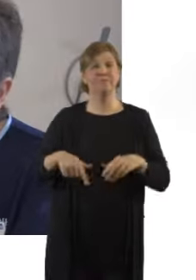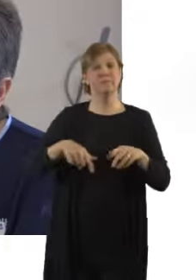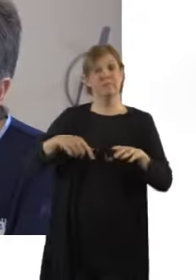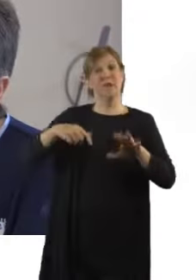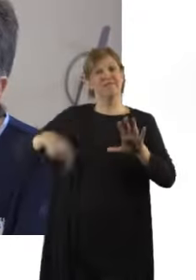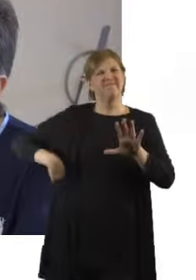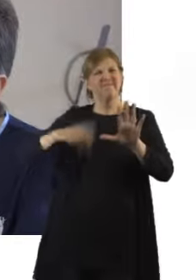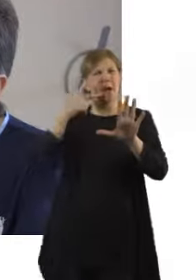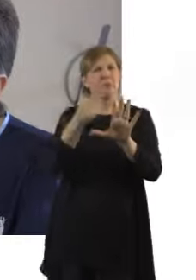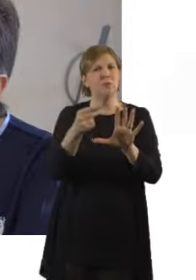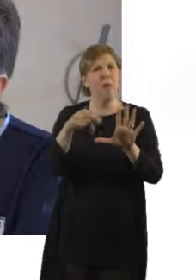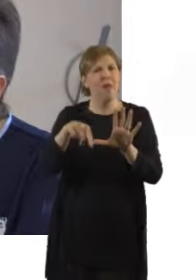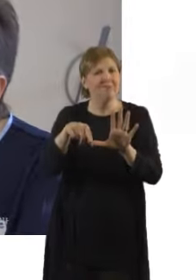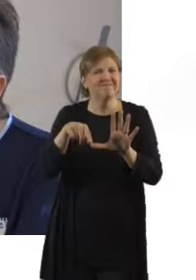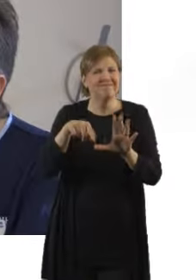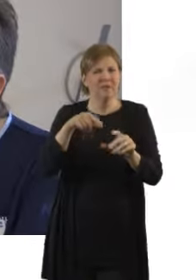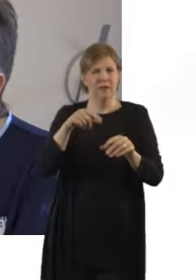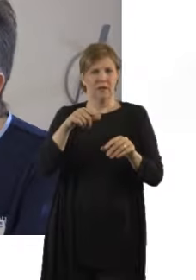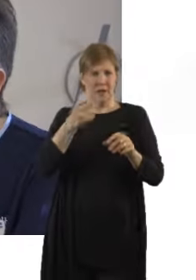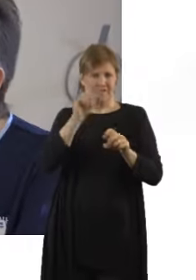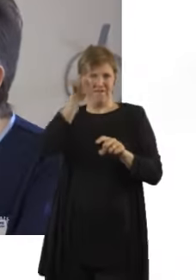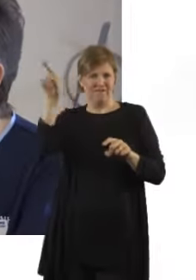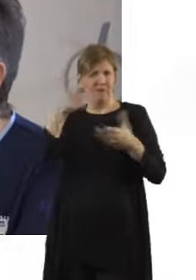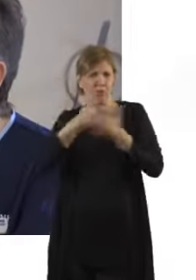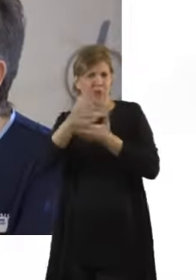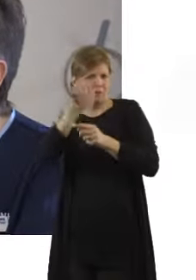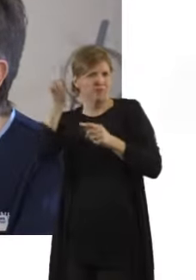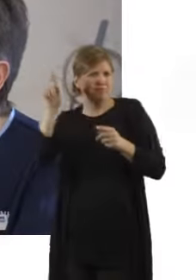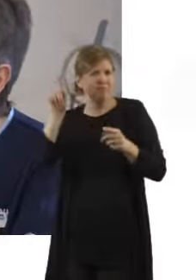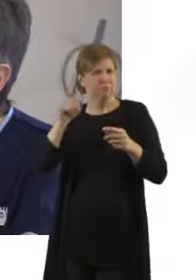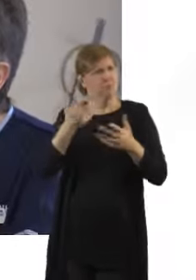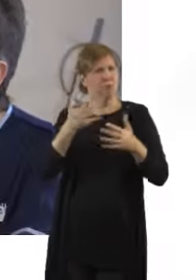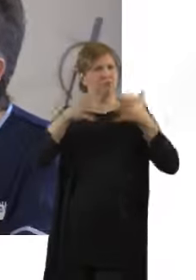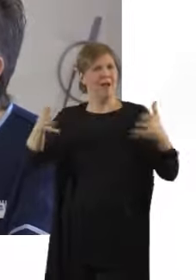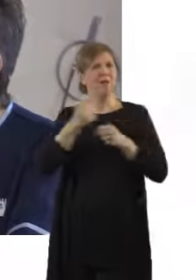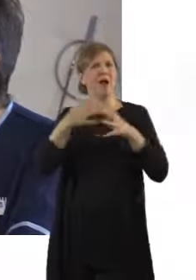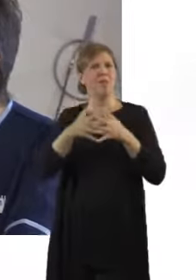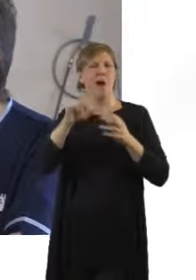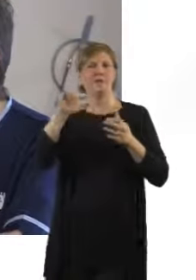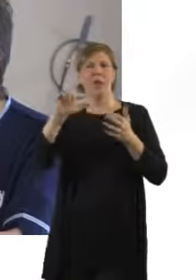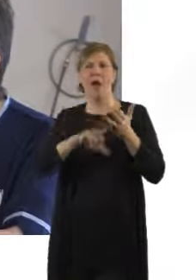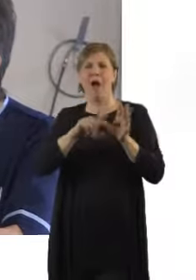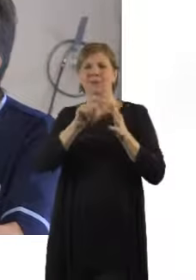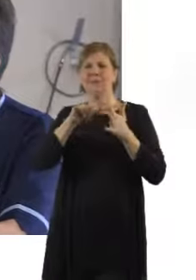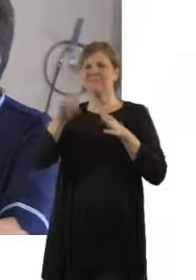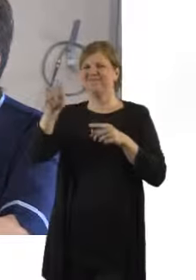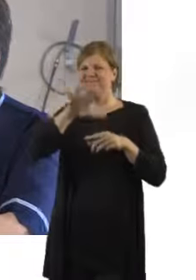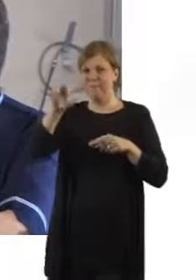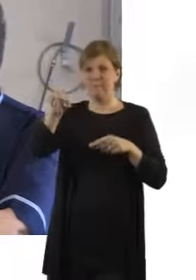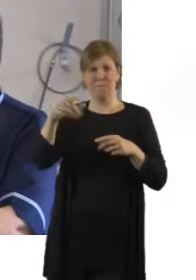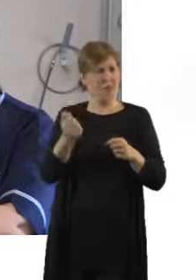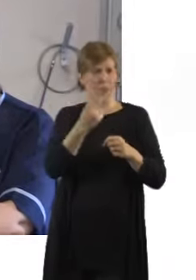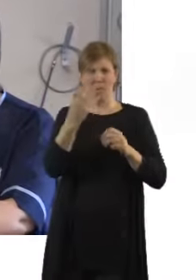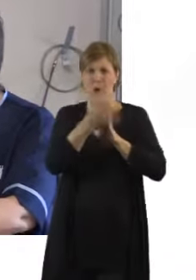Epidurals are provided in all the consultant-led units within Greater Glasgow and Clyde, and it's a 24-hour service. However,